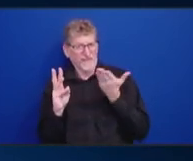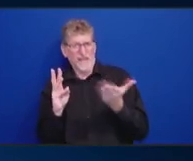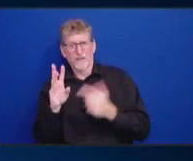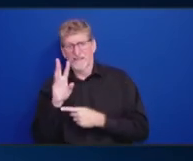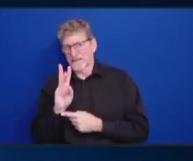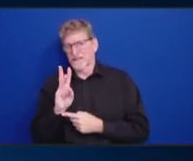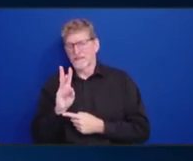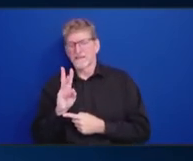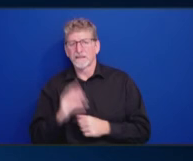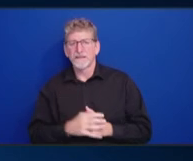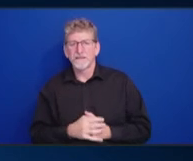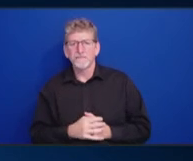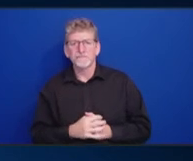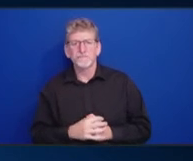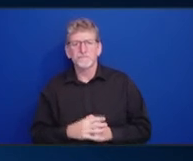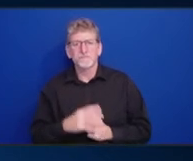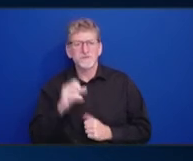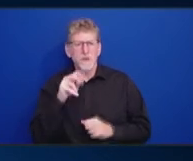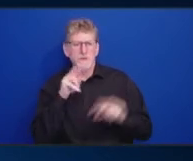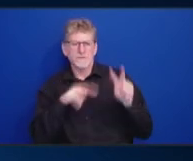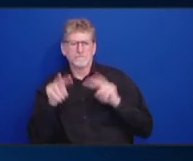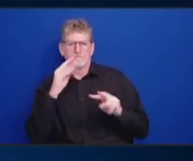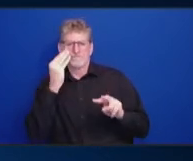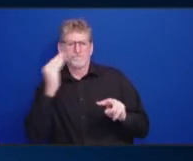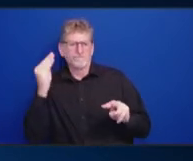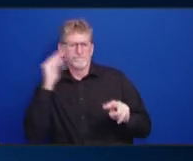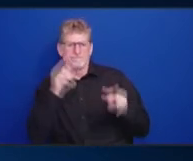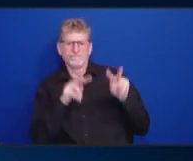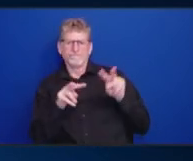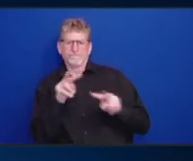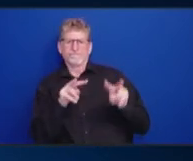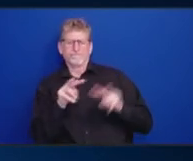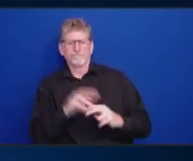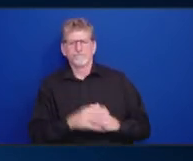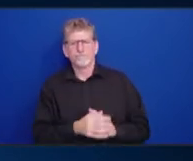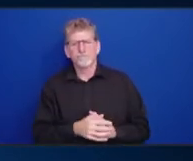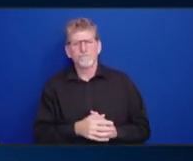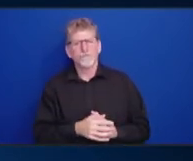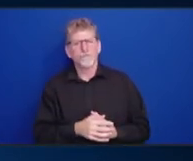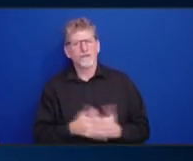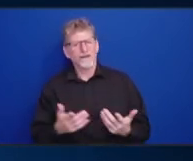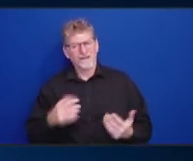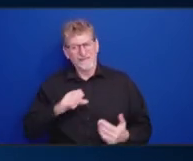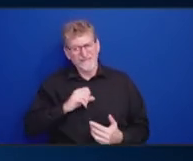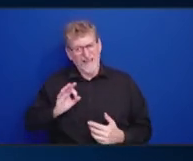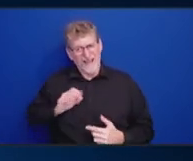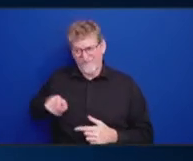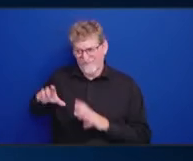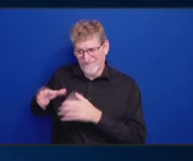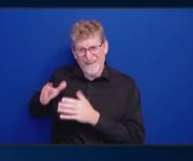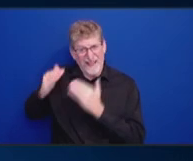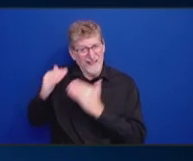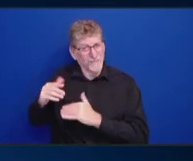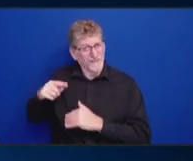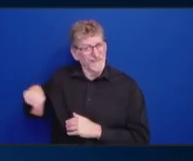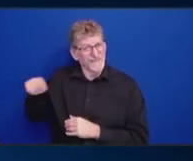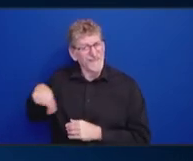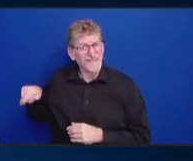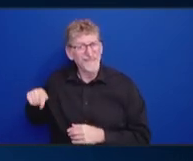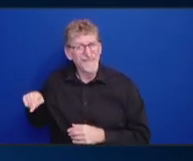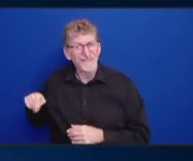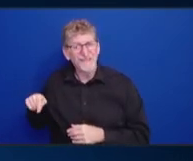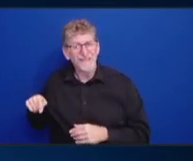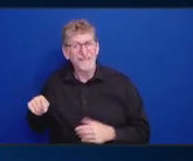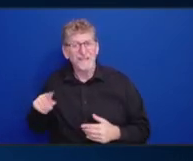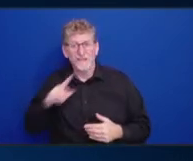mind as to, you know, the limited staff we have that we can work that, you know, this is a very small team. They have to do a lot